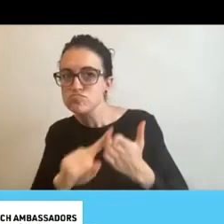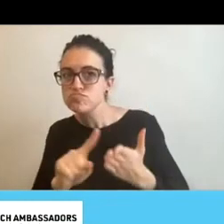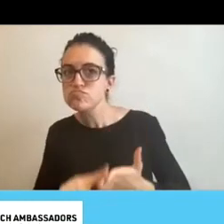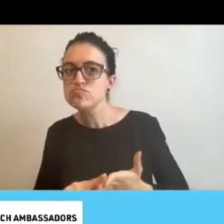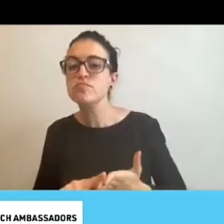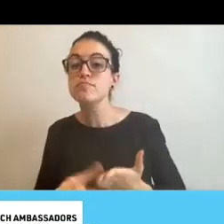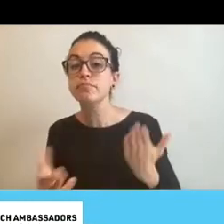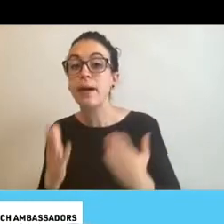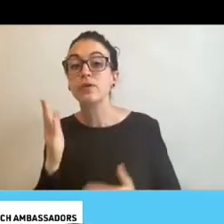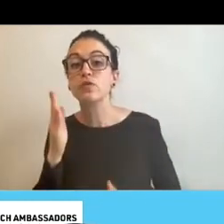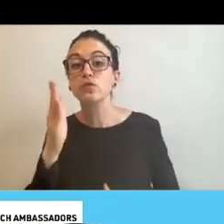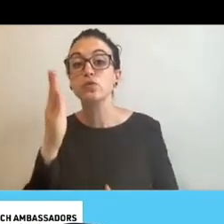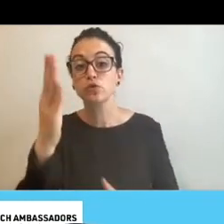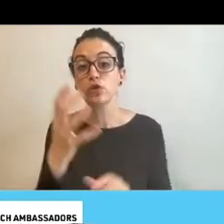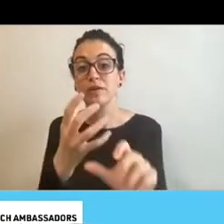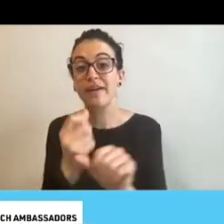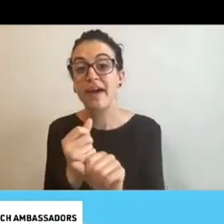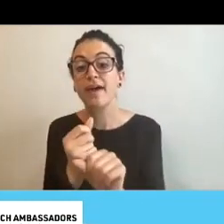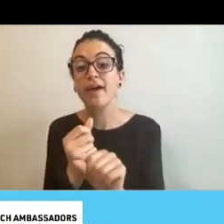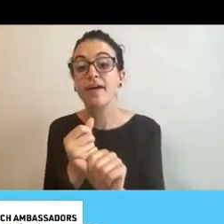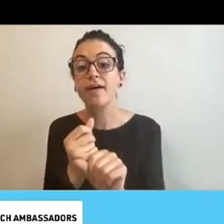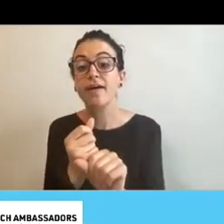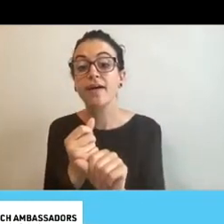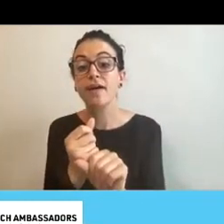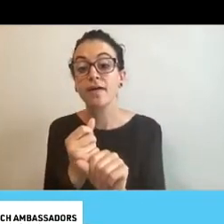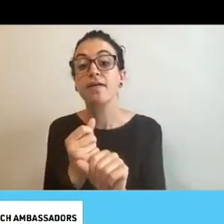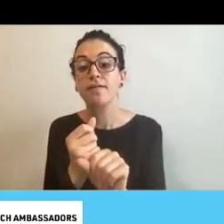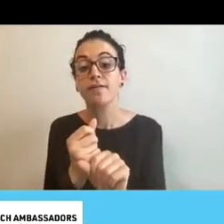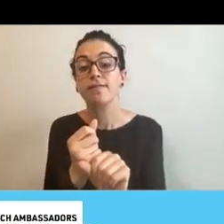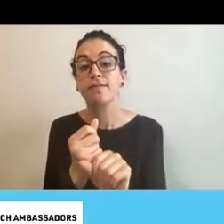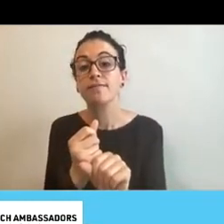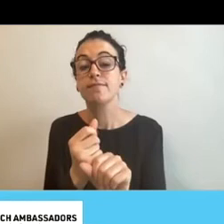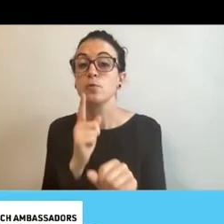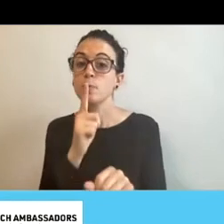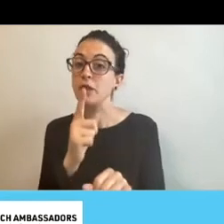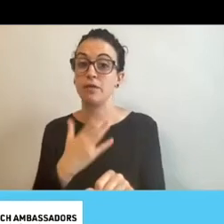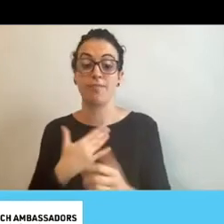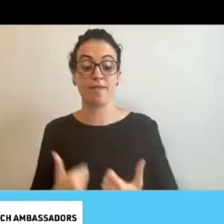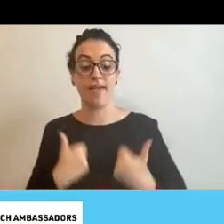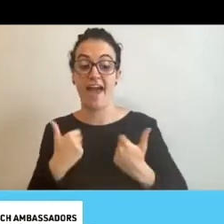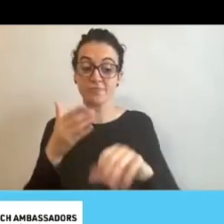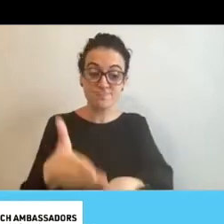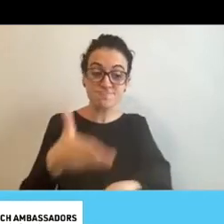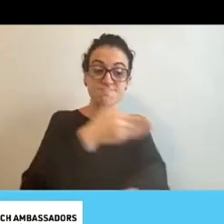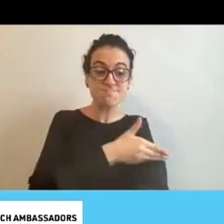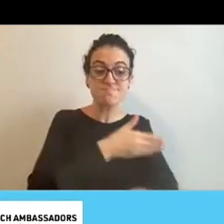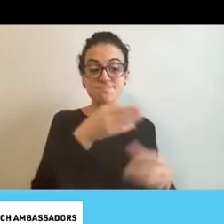in the future to help my life out. And